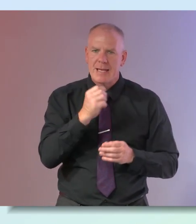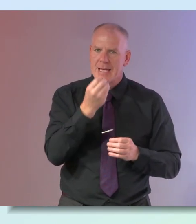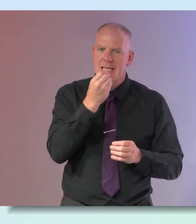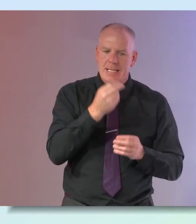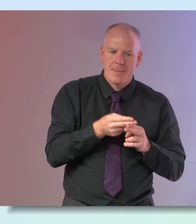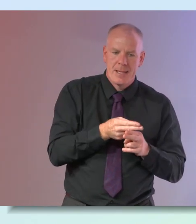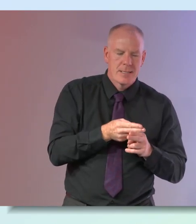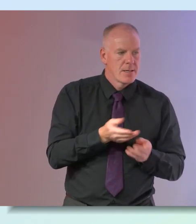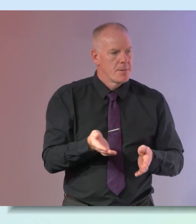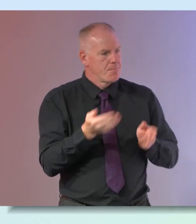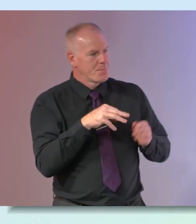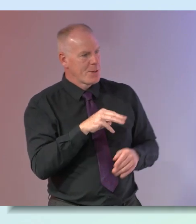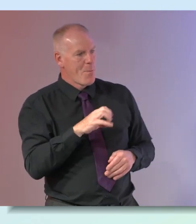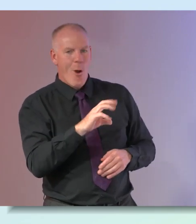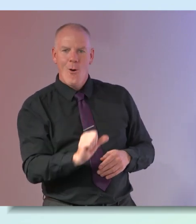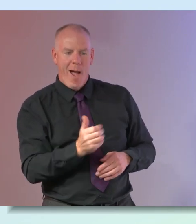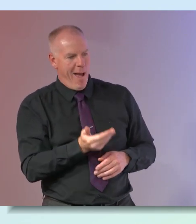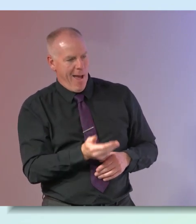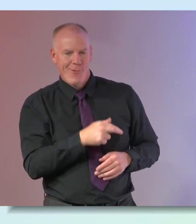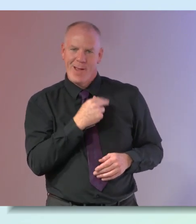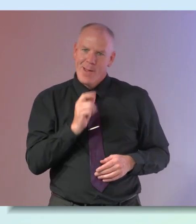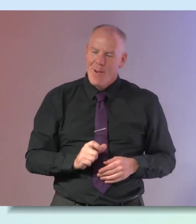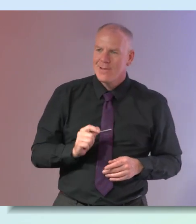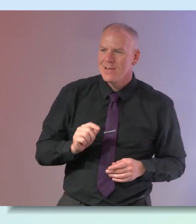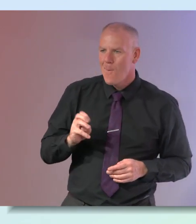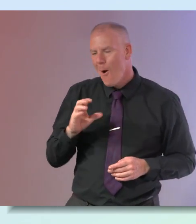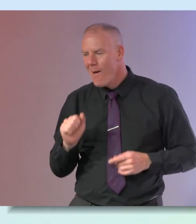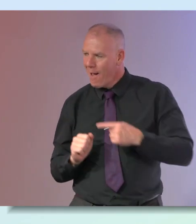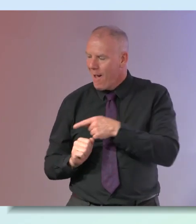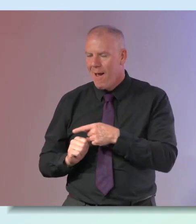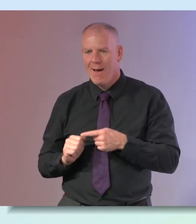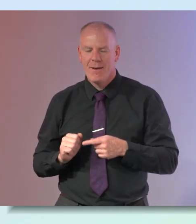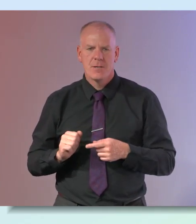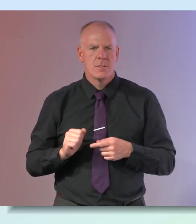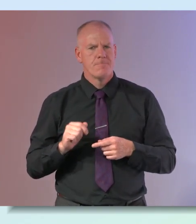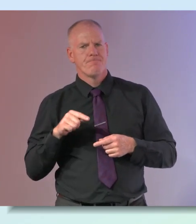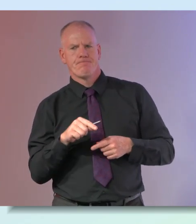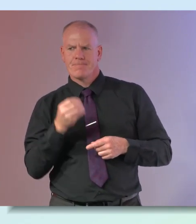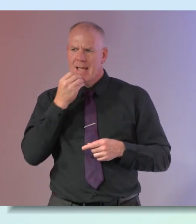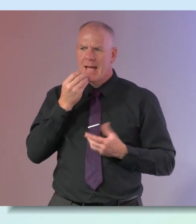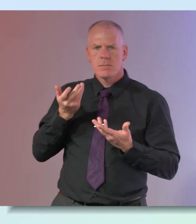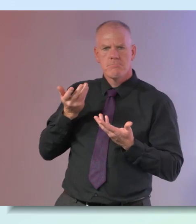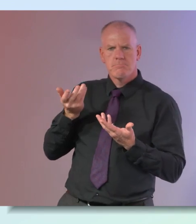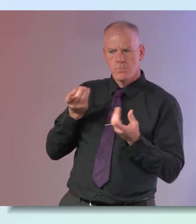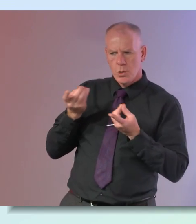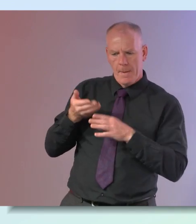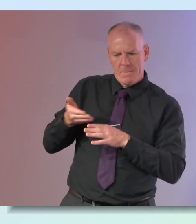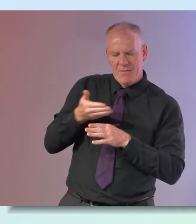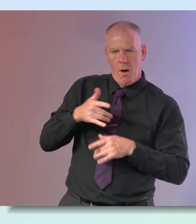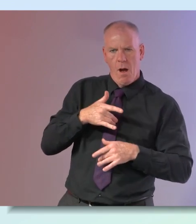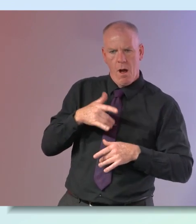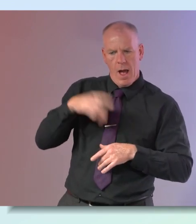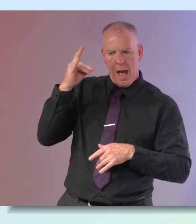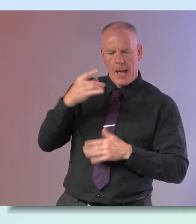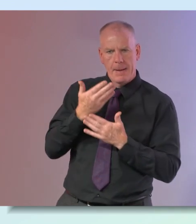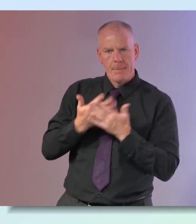maura as the real person here beside myself all these experts how are you with your diet and all that before you realized you had high